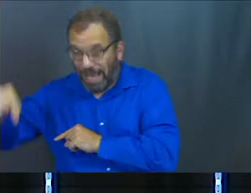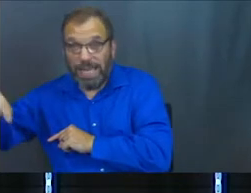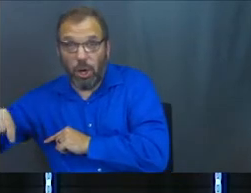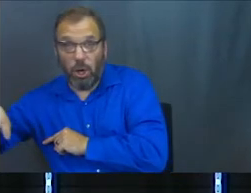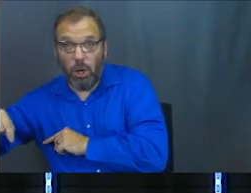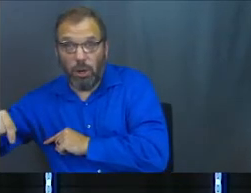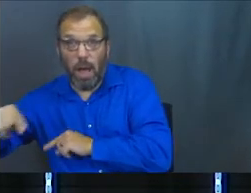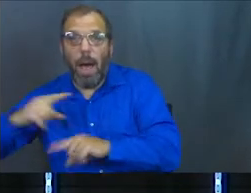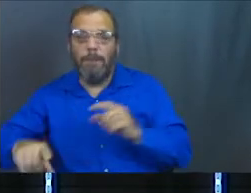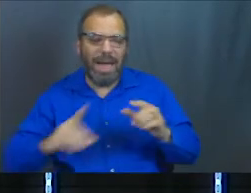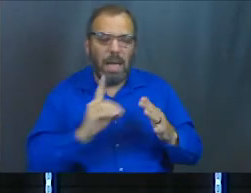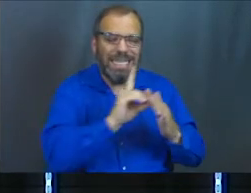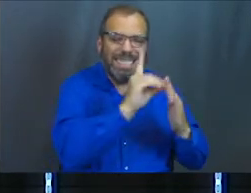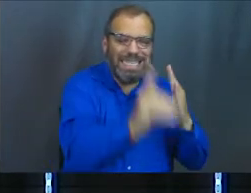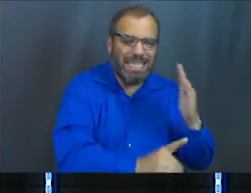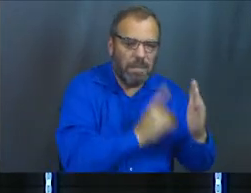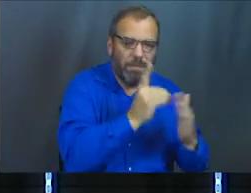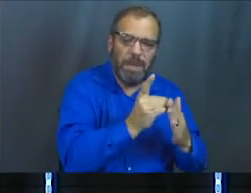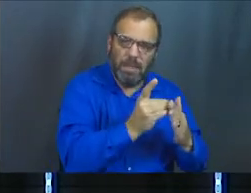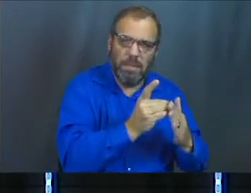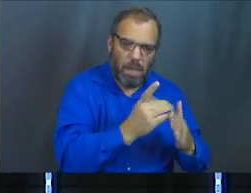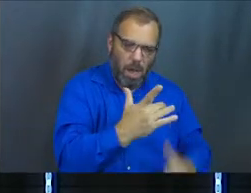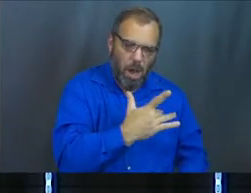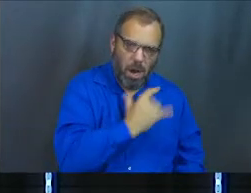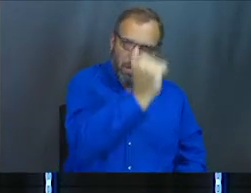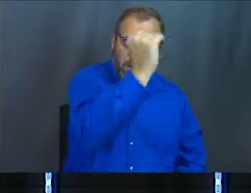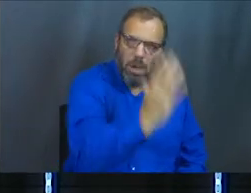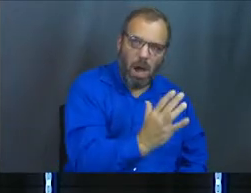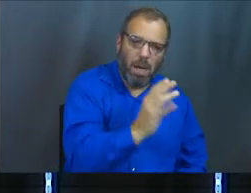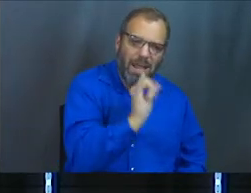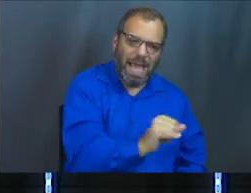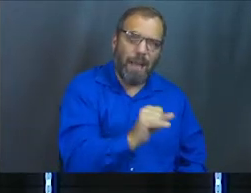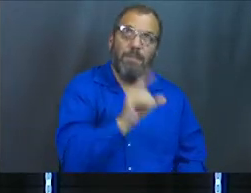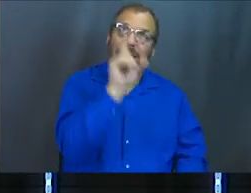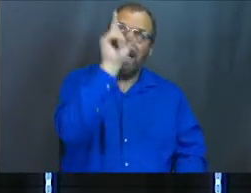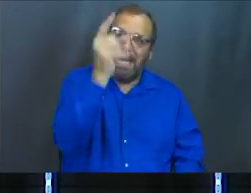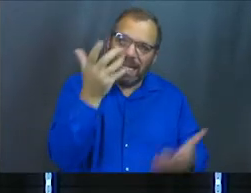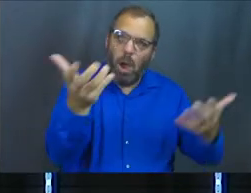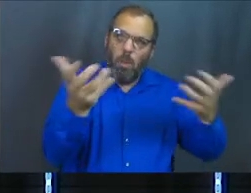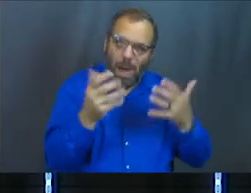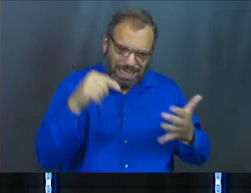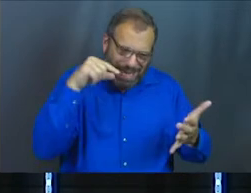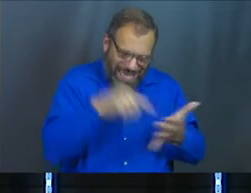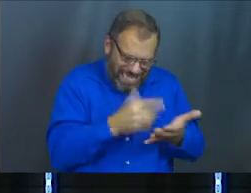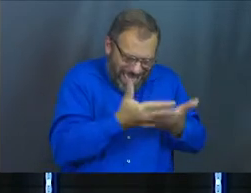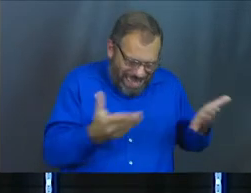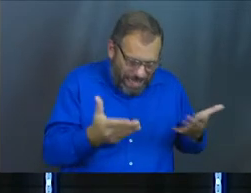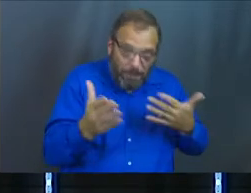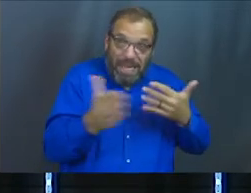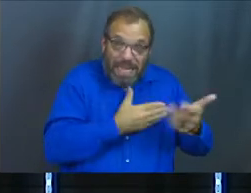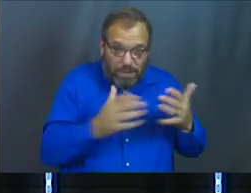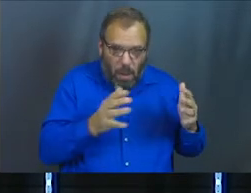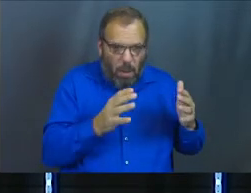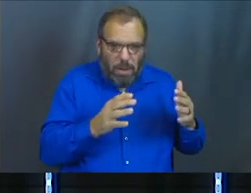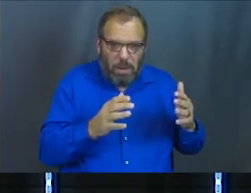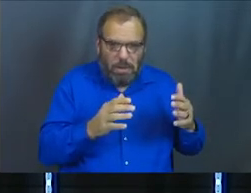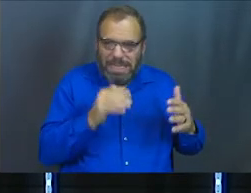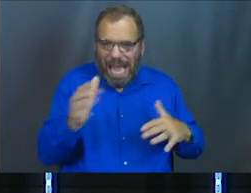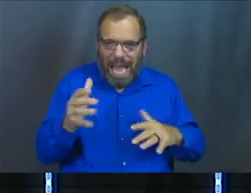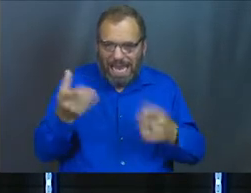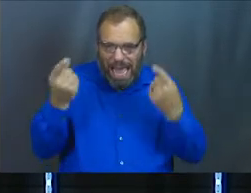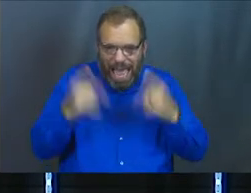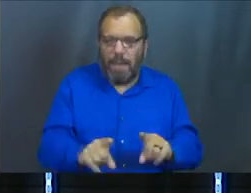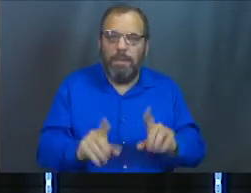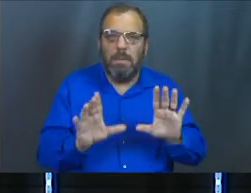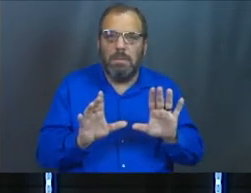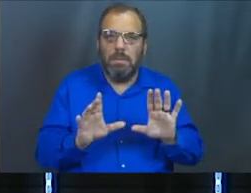are in another. The dispositional heart of God is that he wants this thing, even though it might not